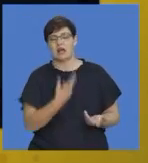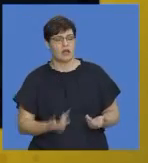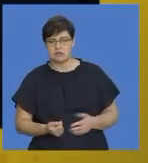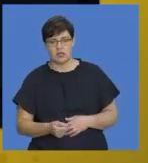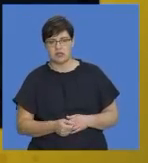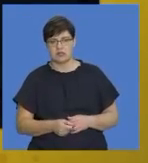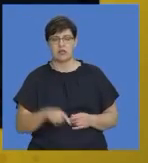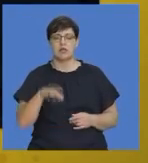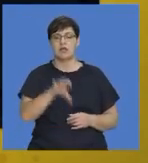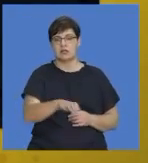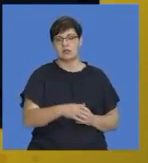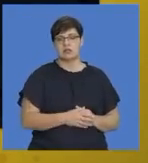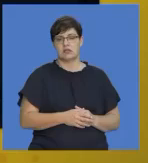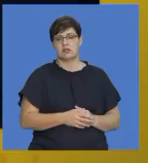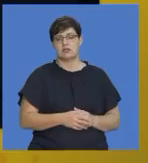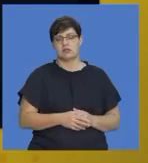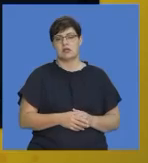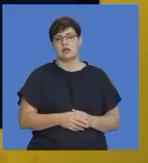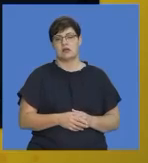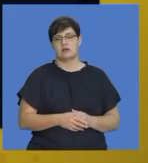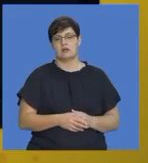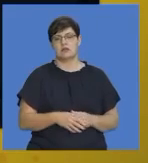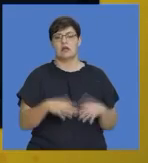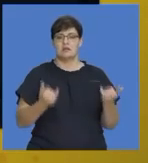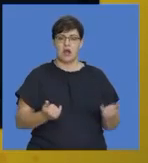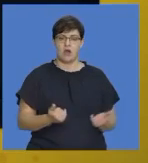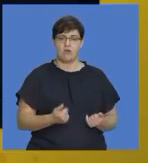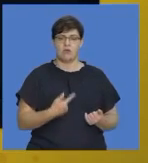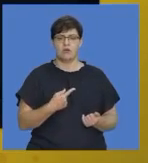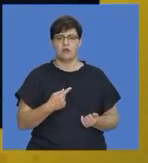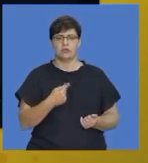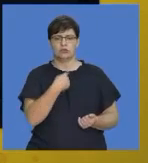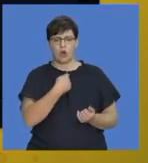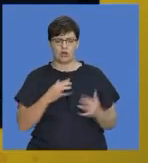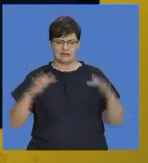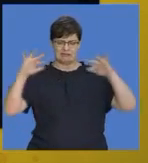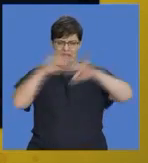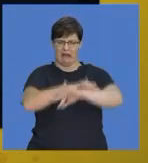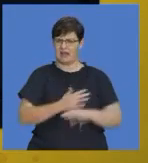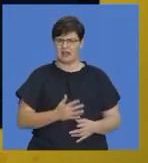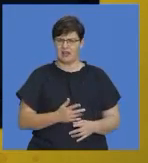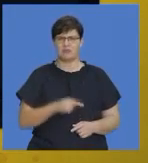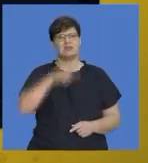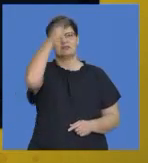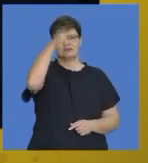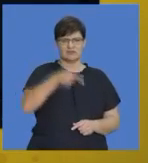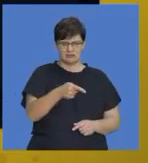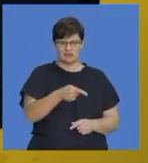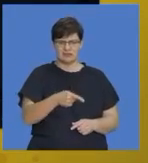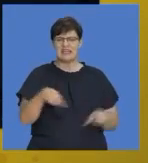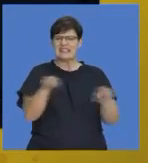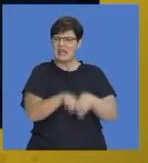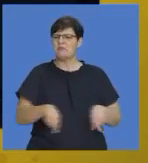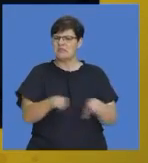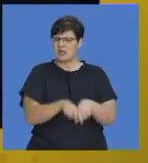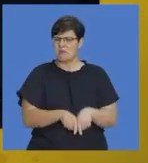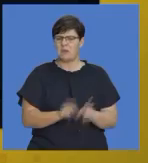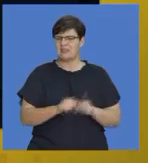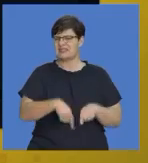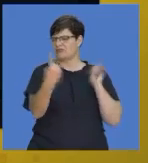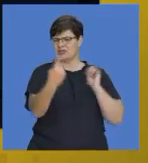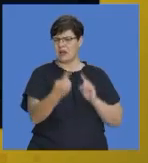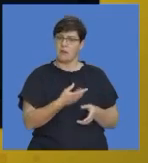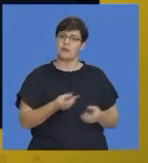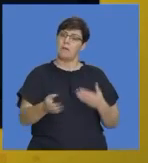of your body, you decide to go and say, the dog is dark in colour. So, we are basically saying the same thing in a different way but it is obviously not giving us any